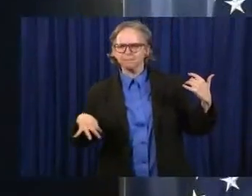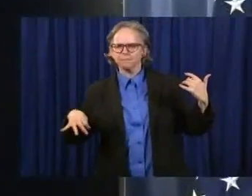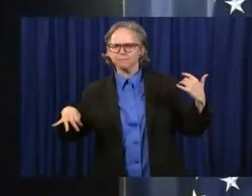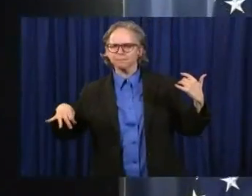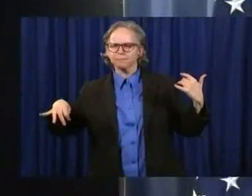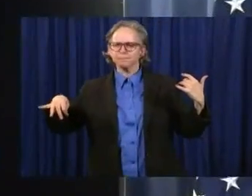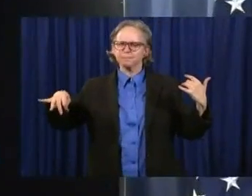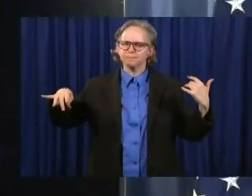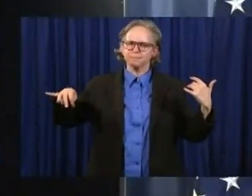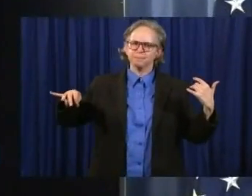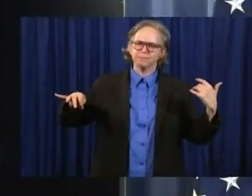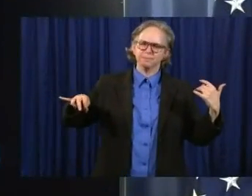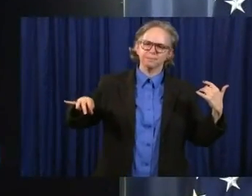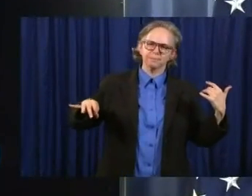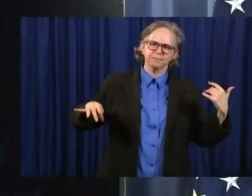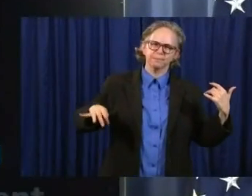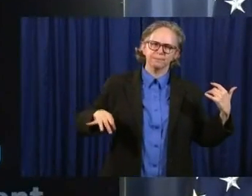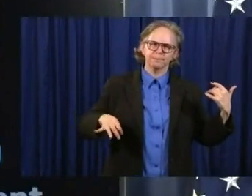eWden Our Chair Eric? It's